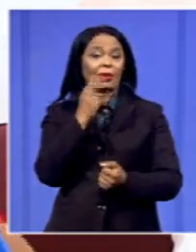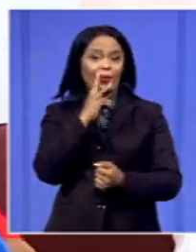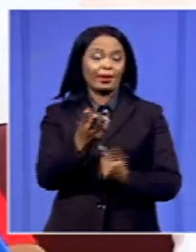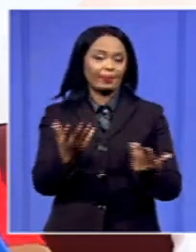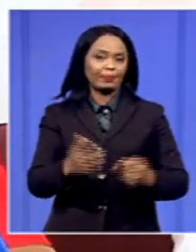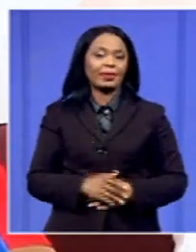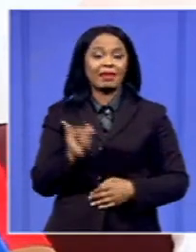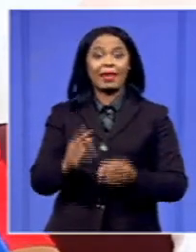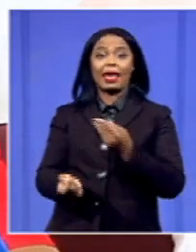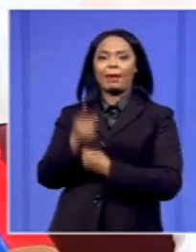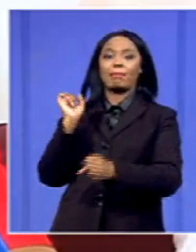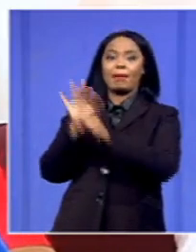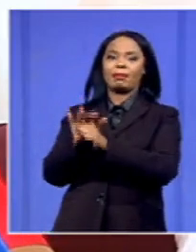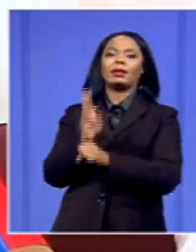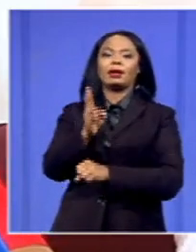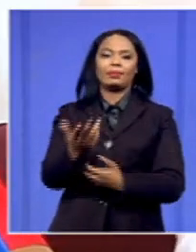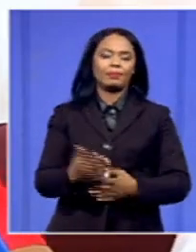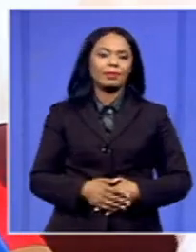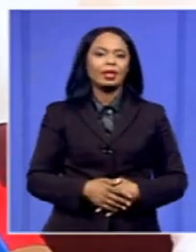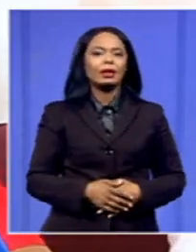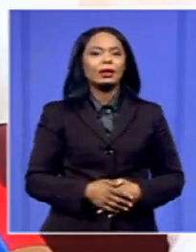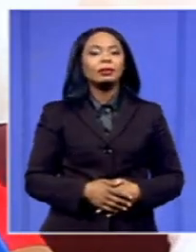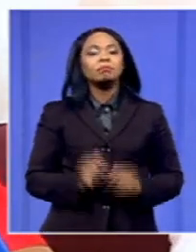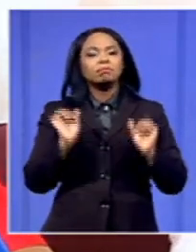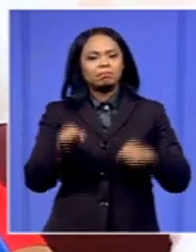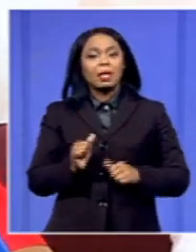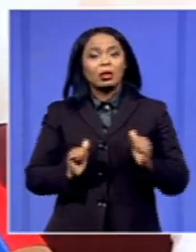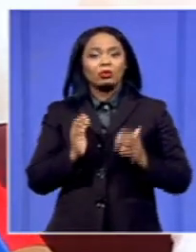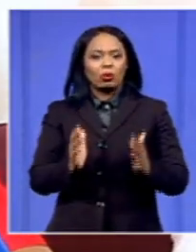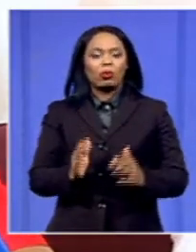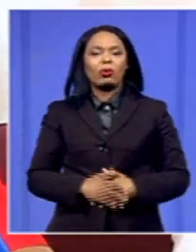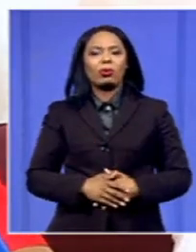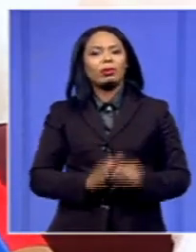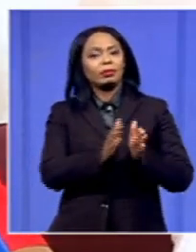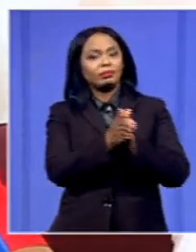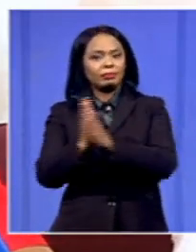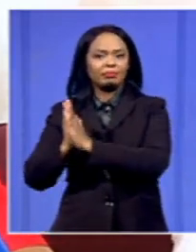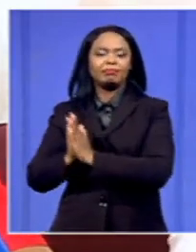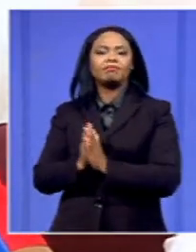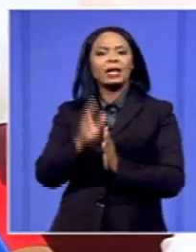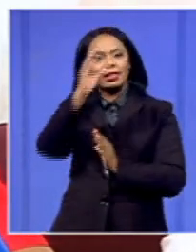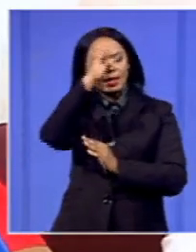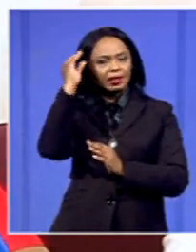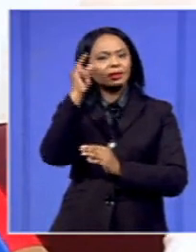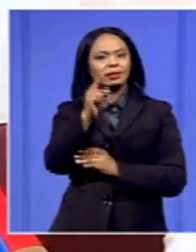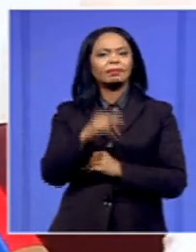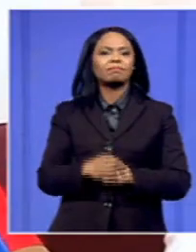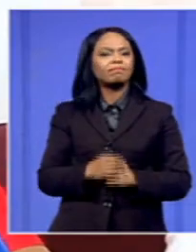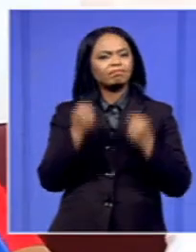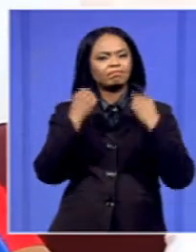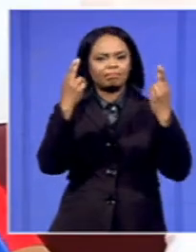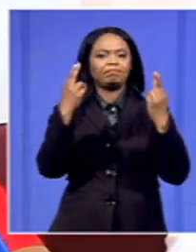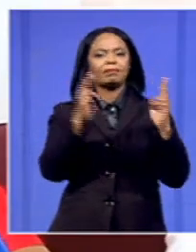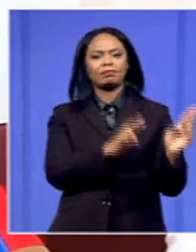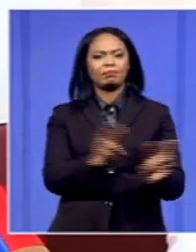will be facing. So that is the stance that we are taking. We are calling on all nurses to go and ready themselves.